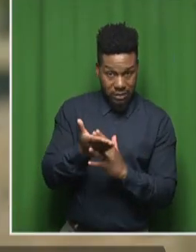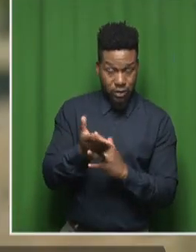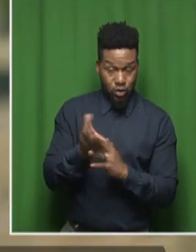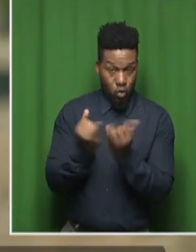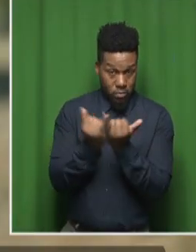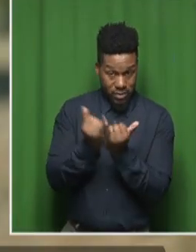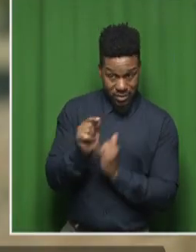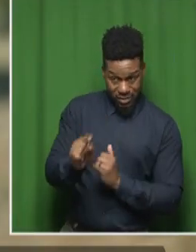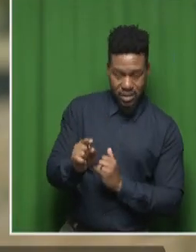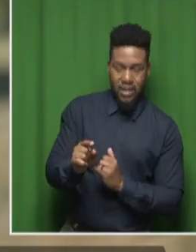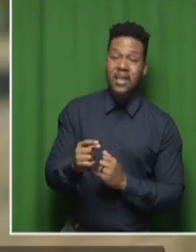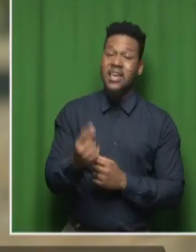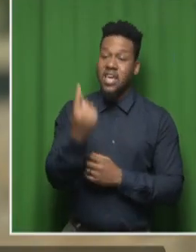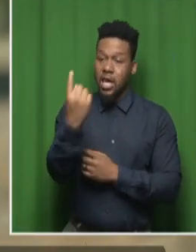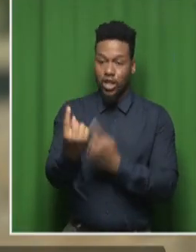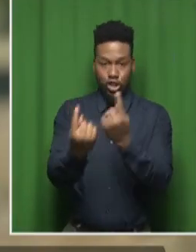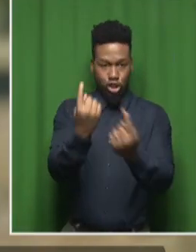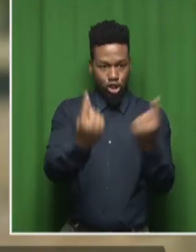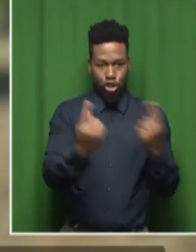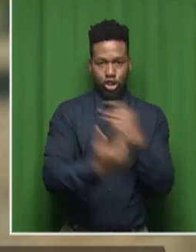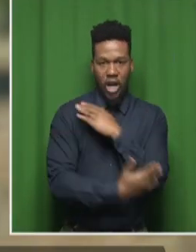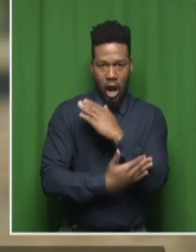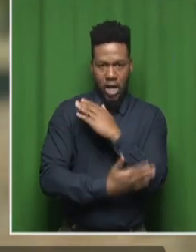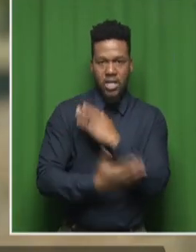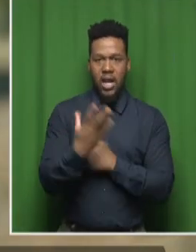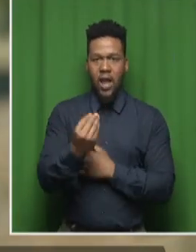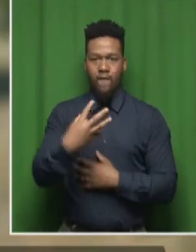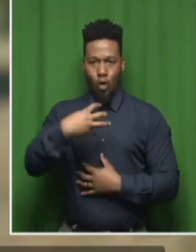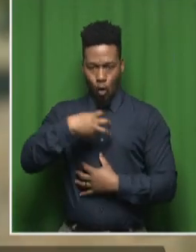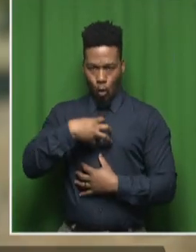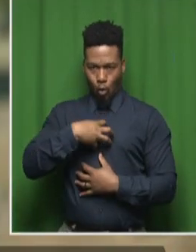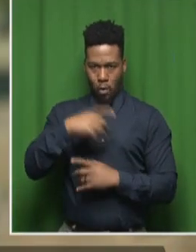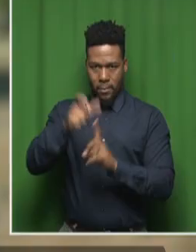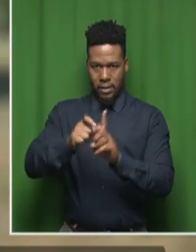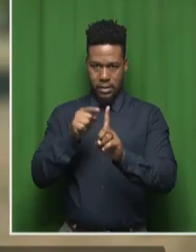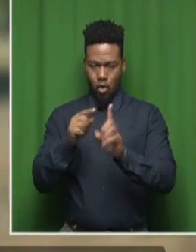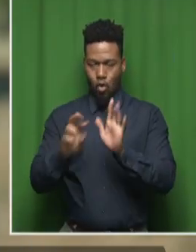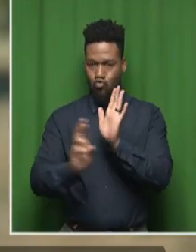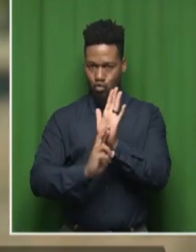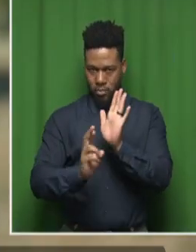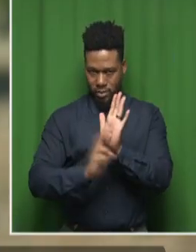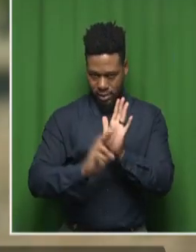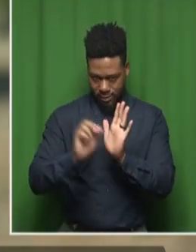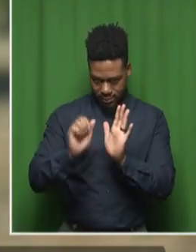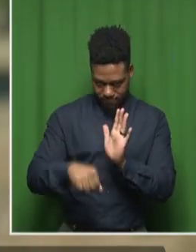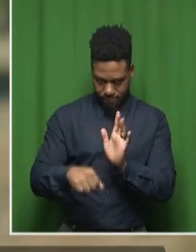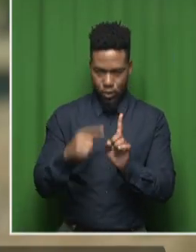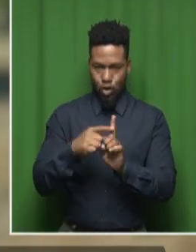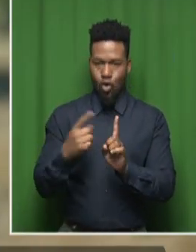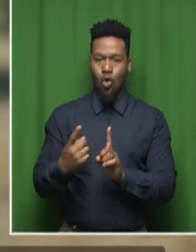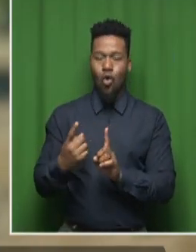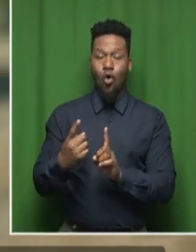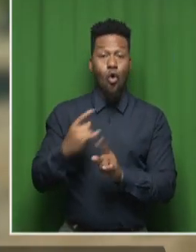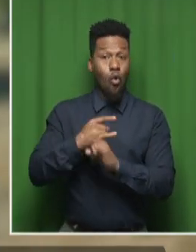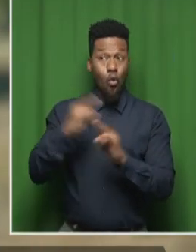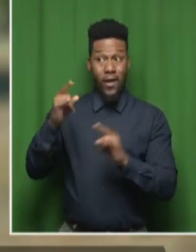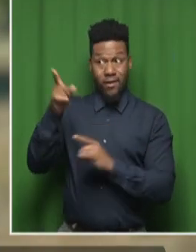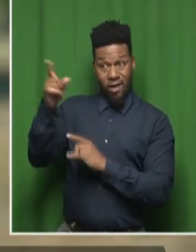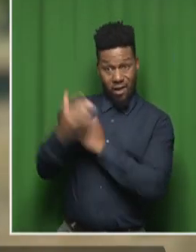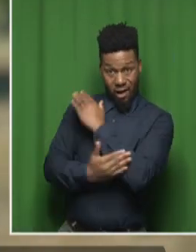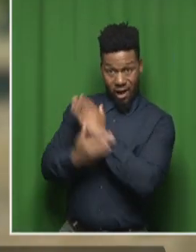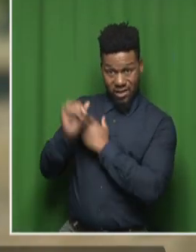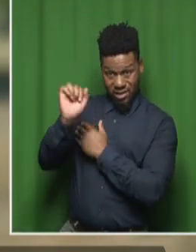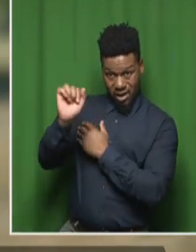pageant. And that's where a title holder comes in. So then they win a title in their own country. And then